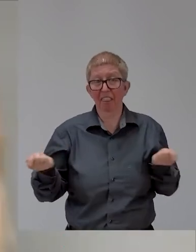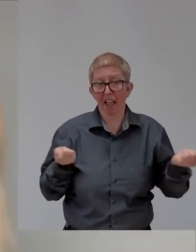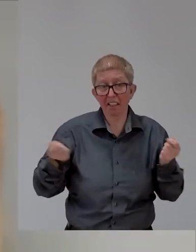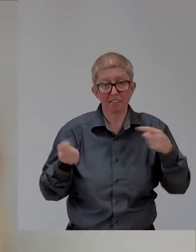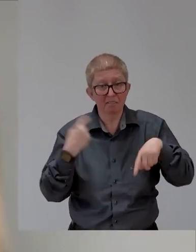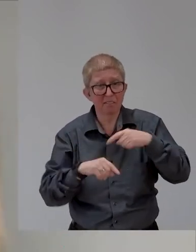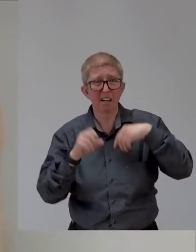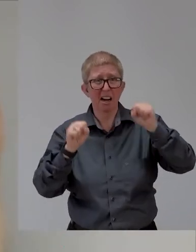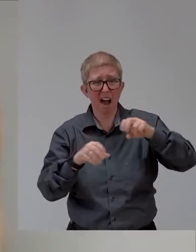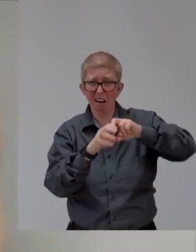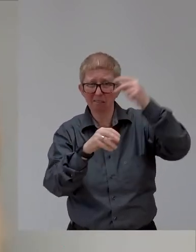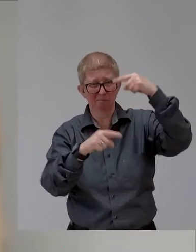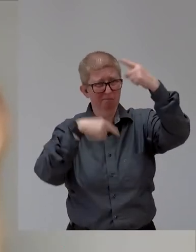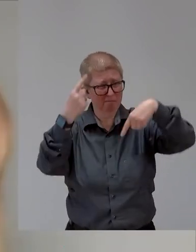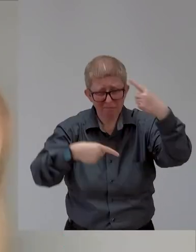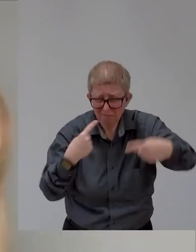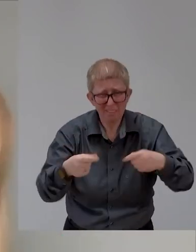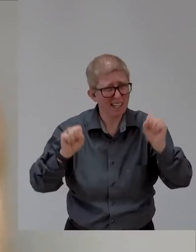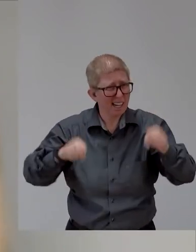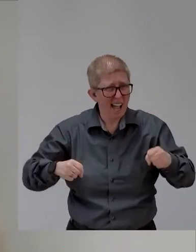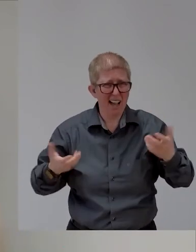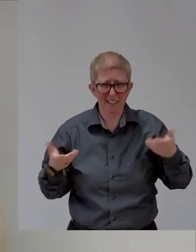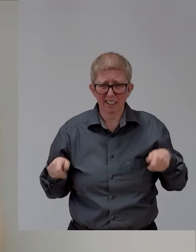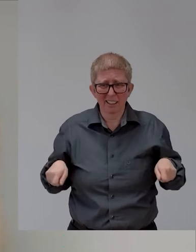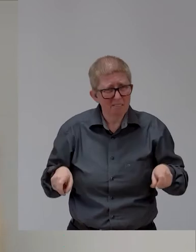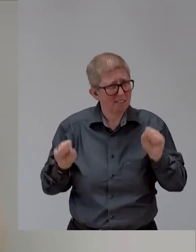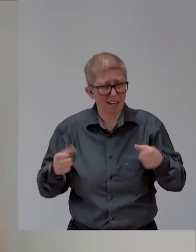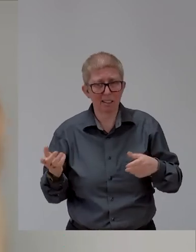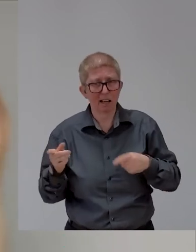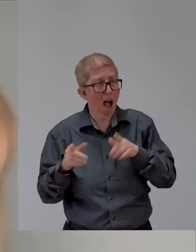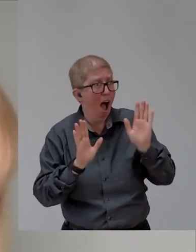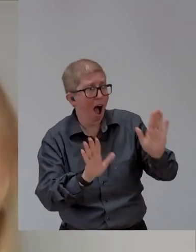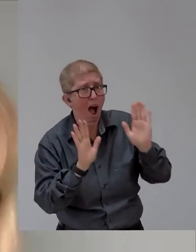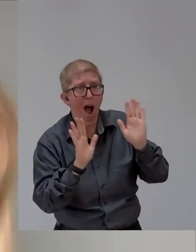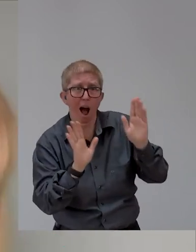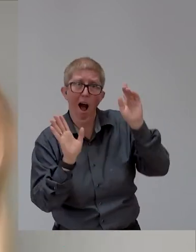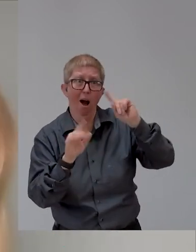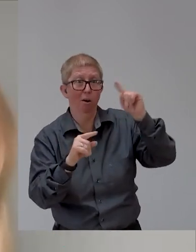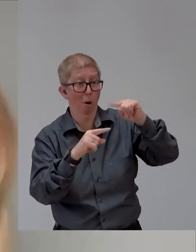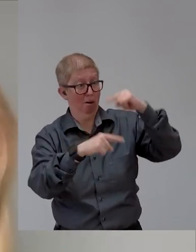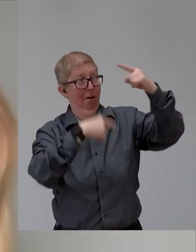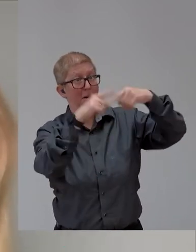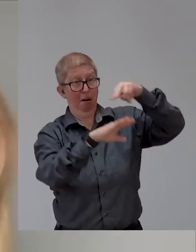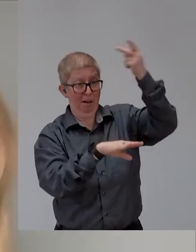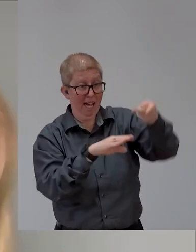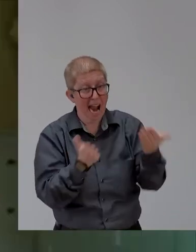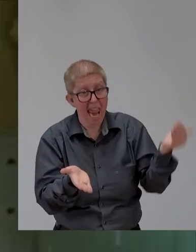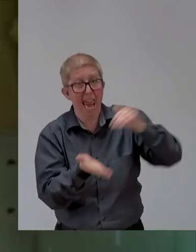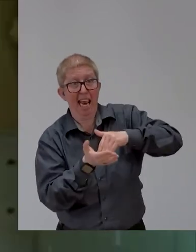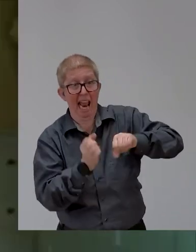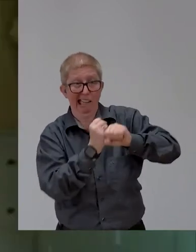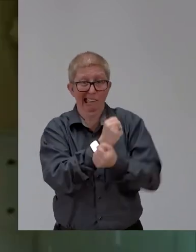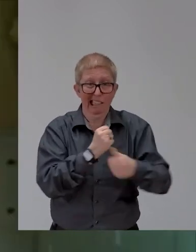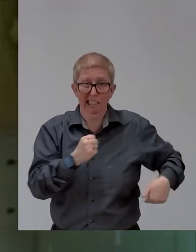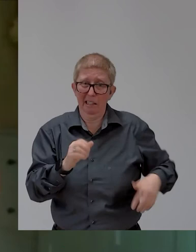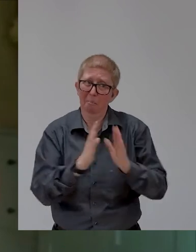Would you be careful? Seriously, because a friend of mine who is a wheelchair user did exactly that and rebroke his back. So will you just be careful, right? Maybe that's how I